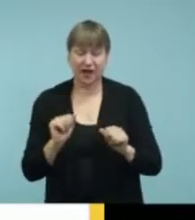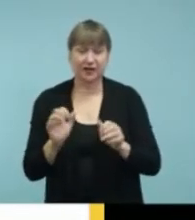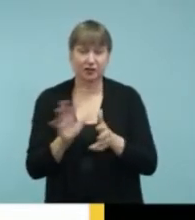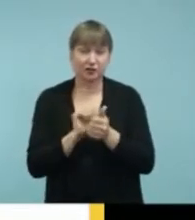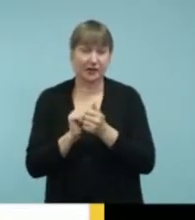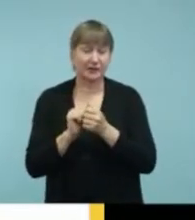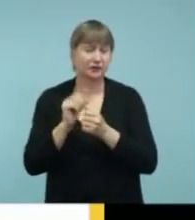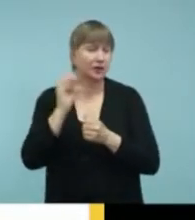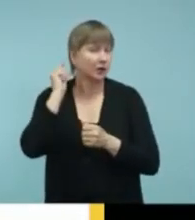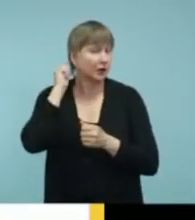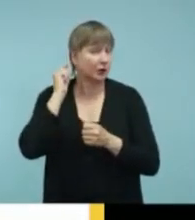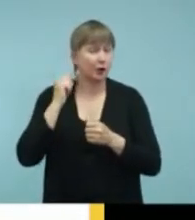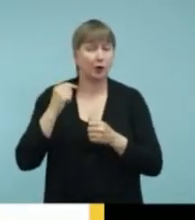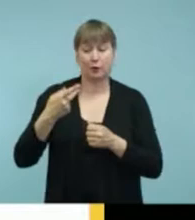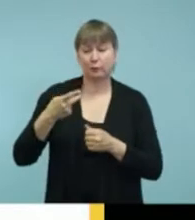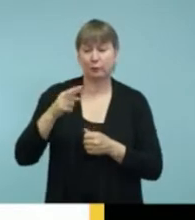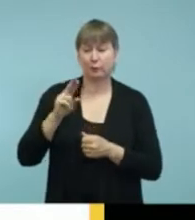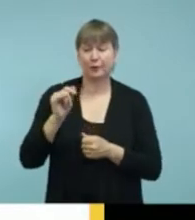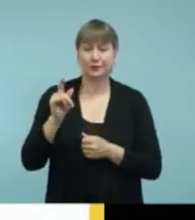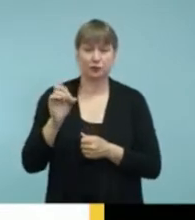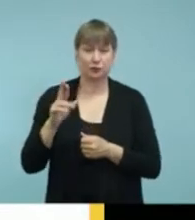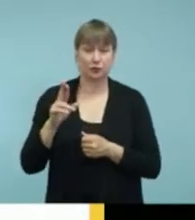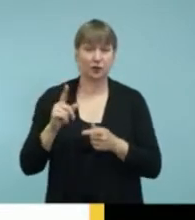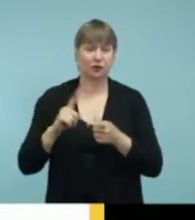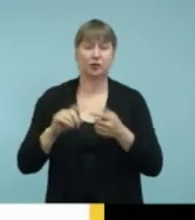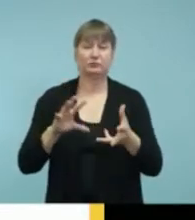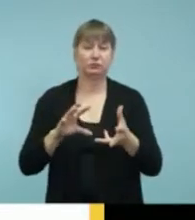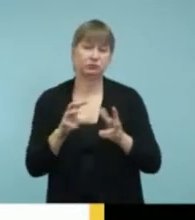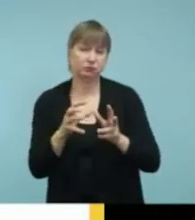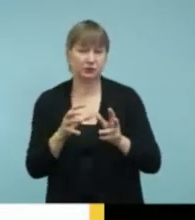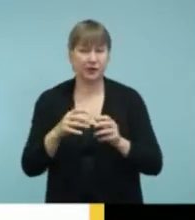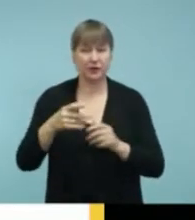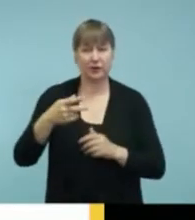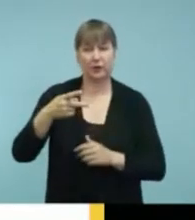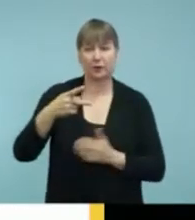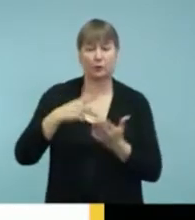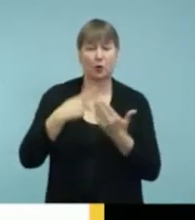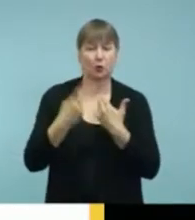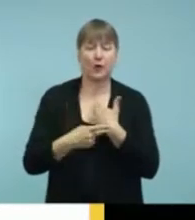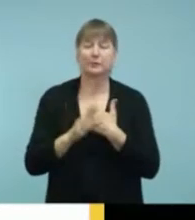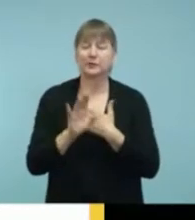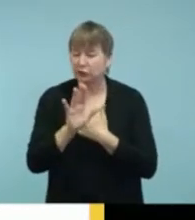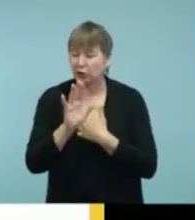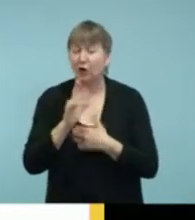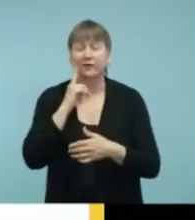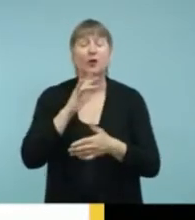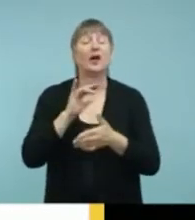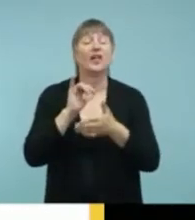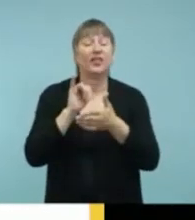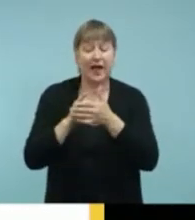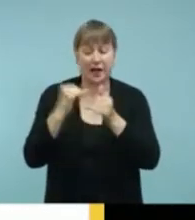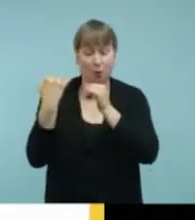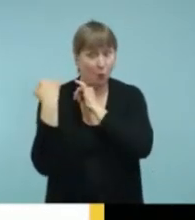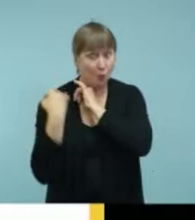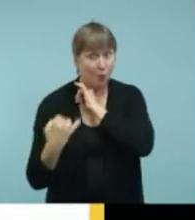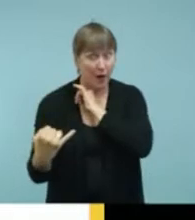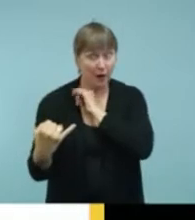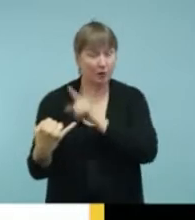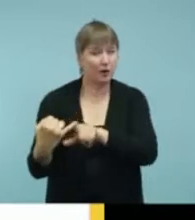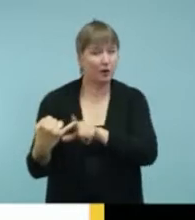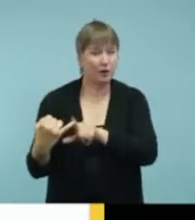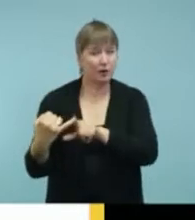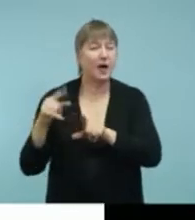You could scramble a program. So, you need to be very, very careful in those situations. Okay,